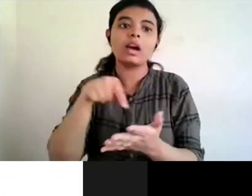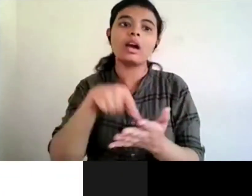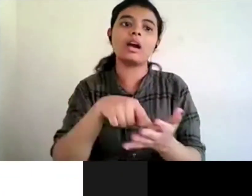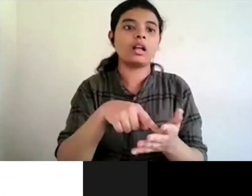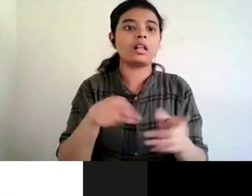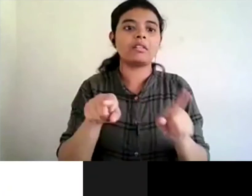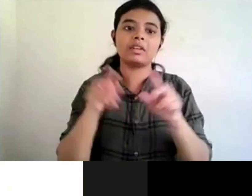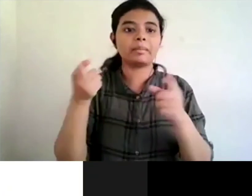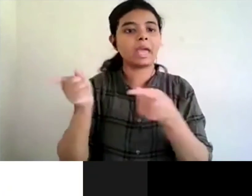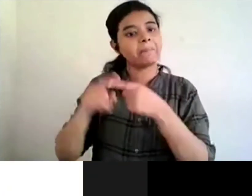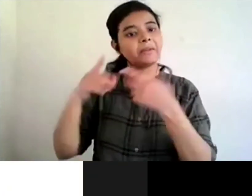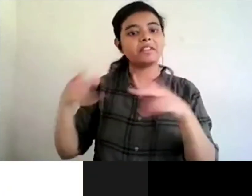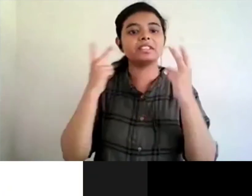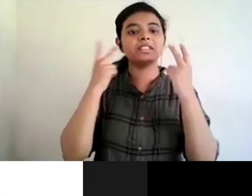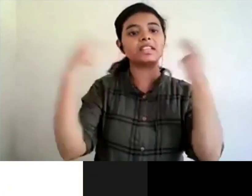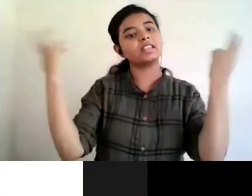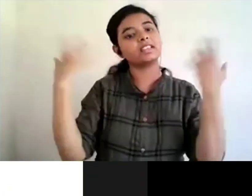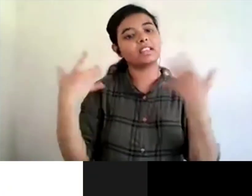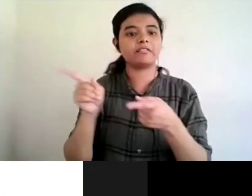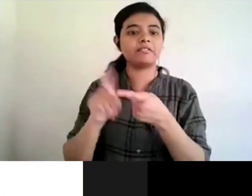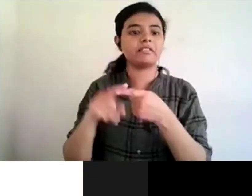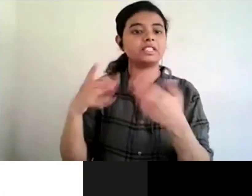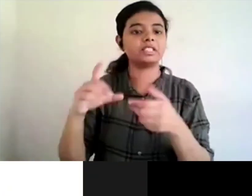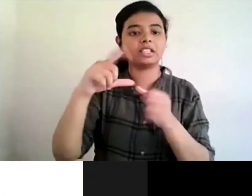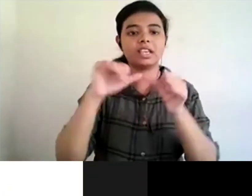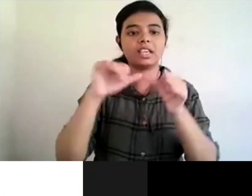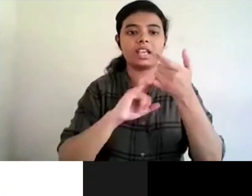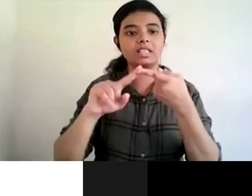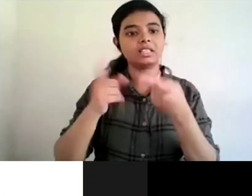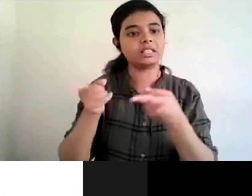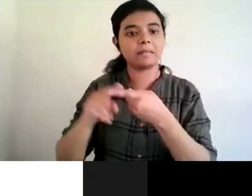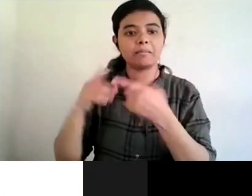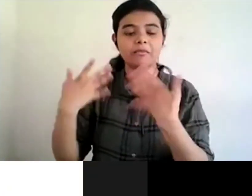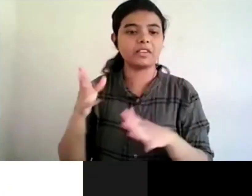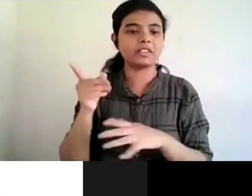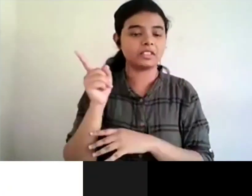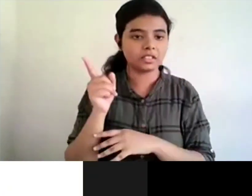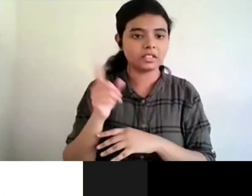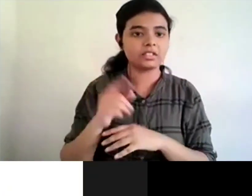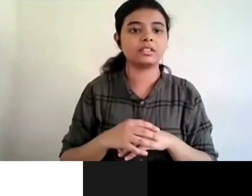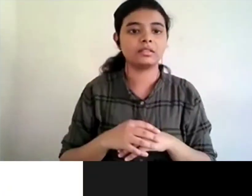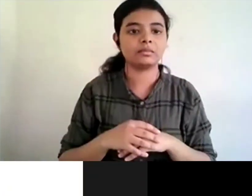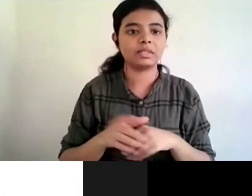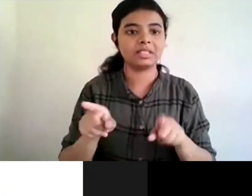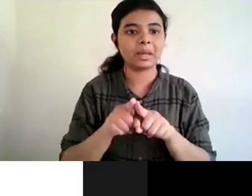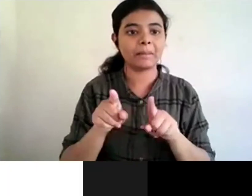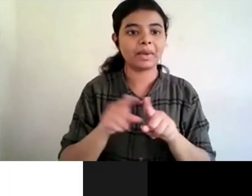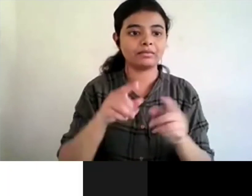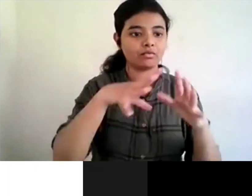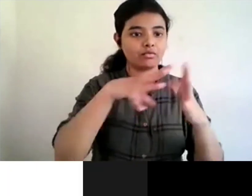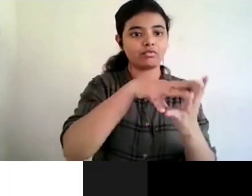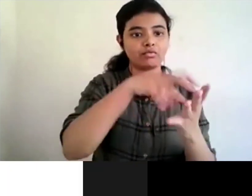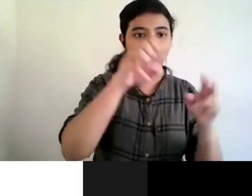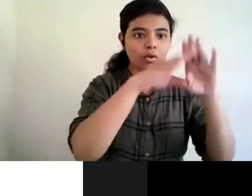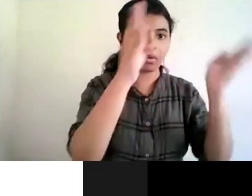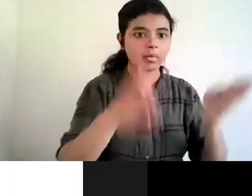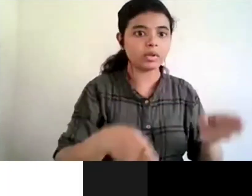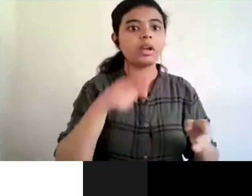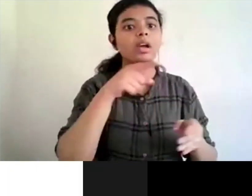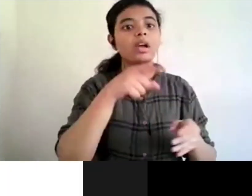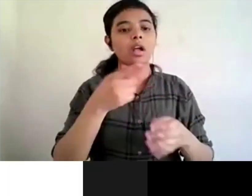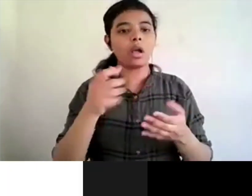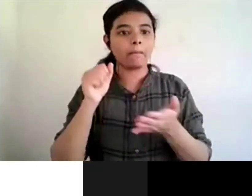case would be the the school case where uh this particular photocopy shop was raided by the